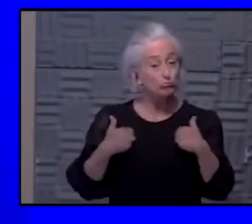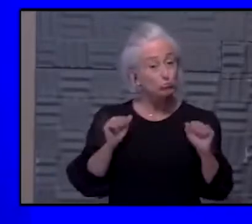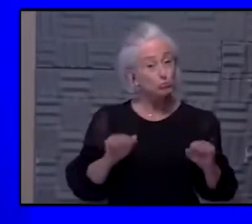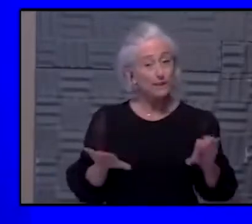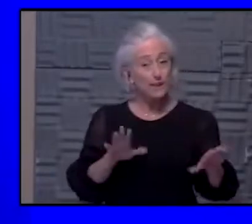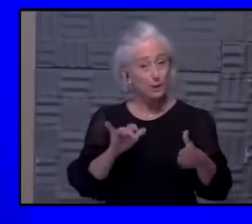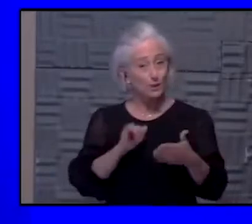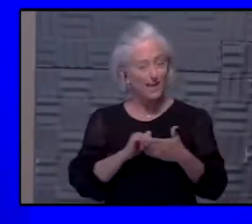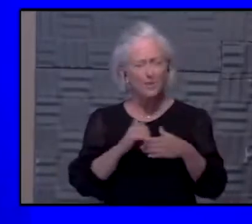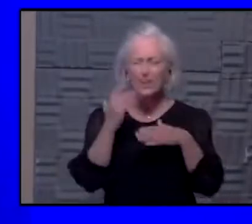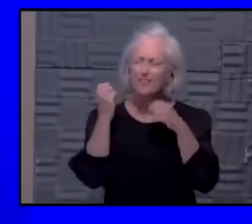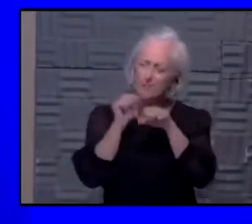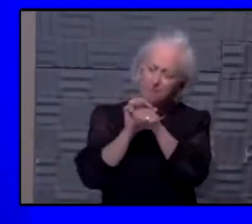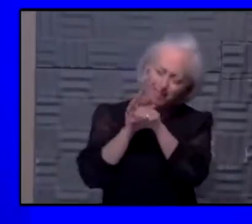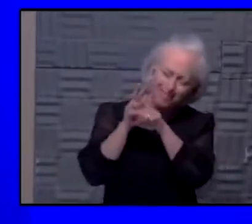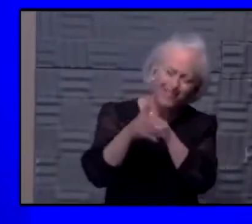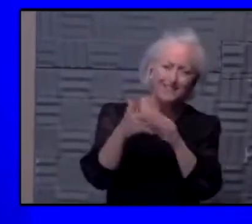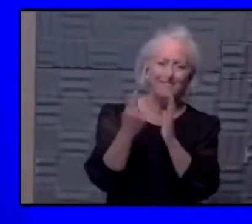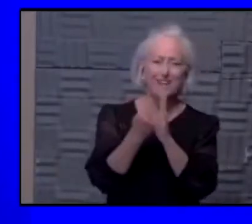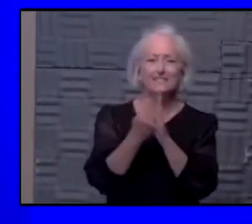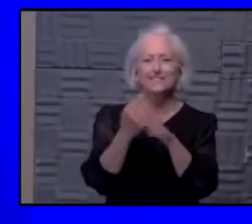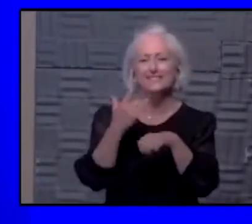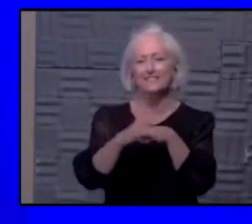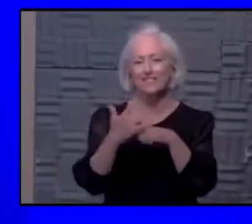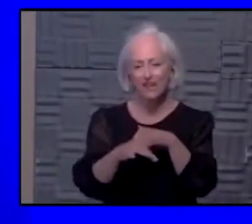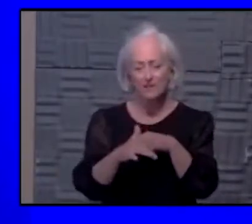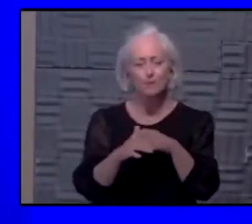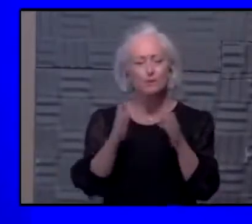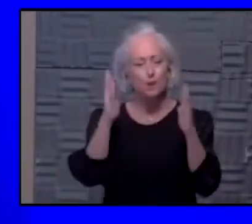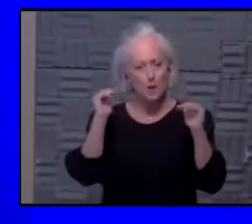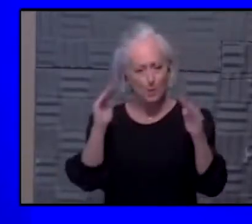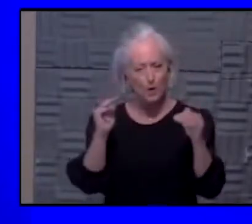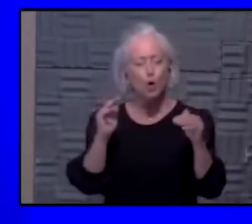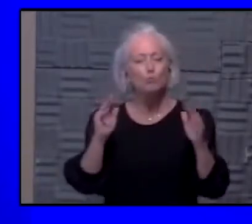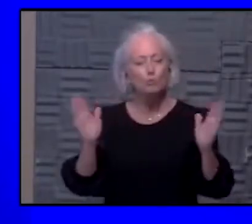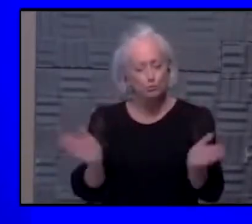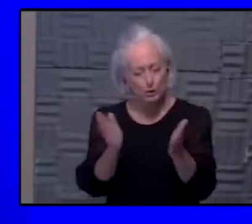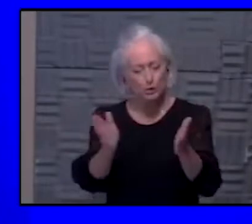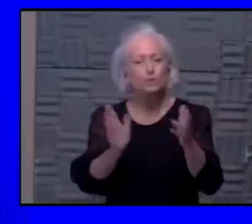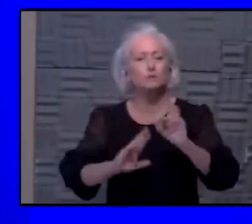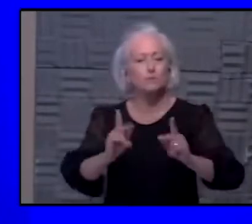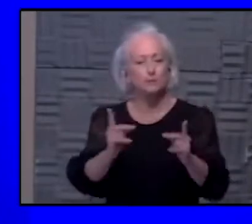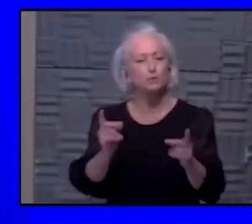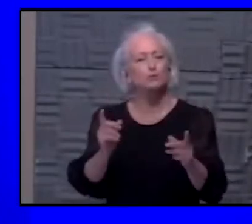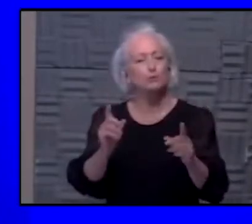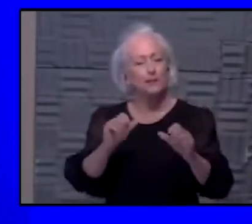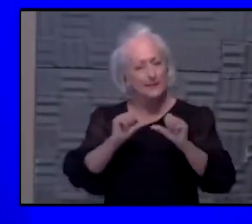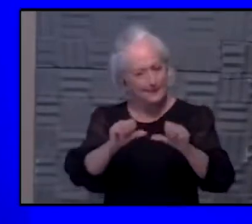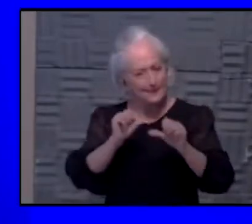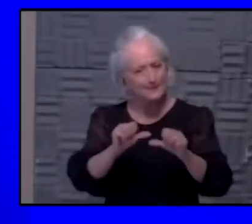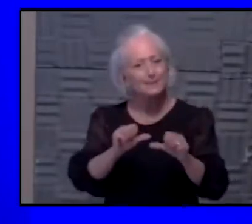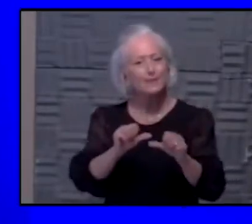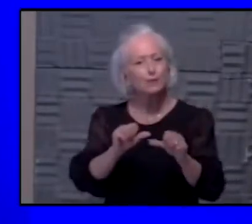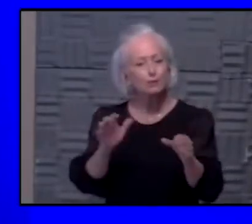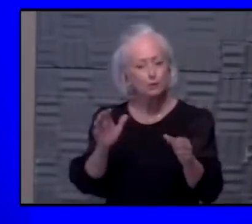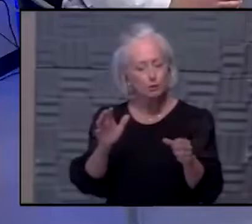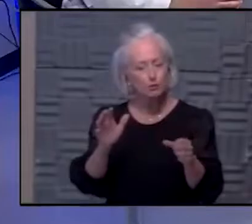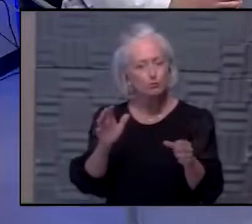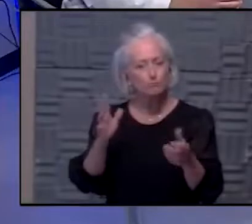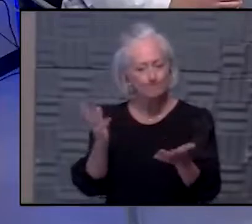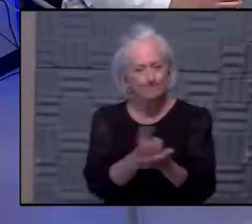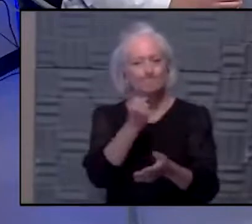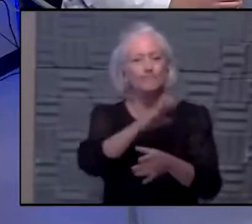these open slots for vaccination. So we have to continue to encourage people to continue to fill up those slots for vaccine.